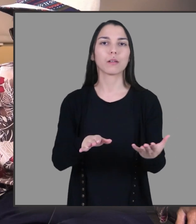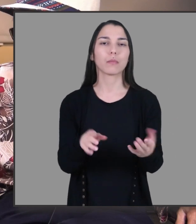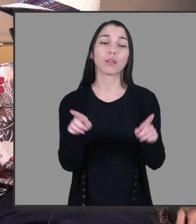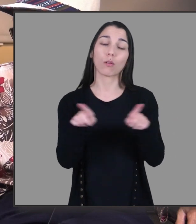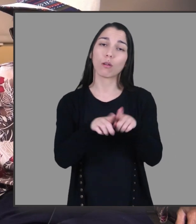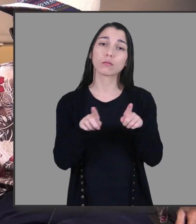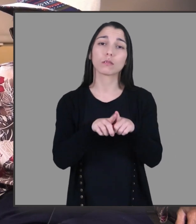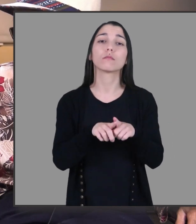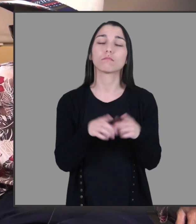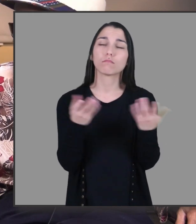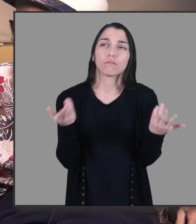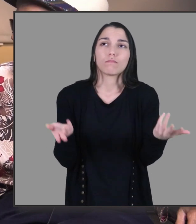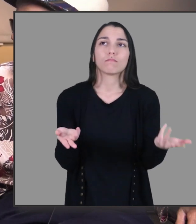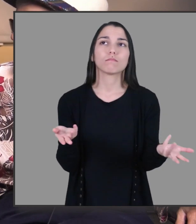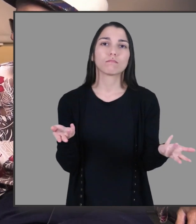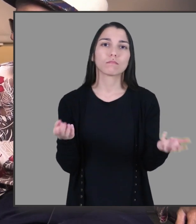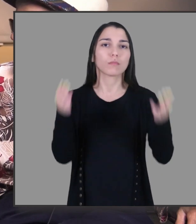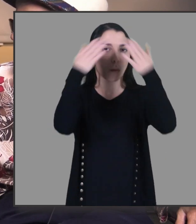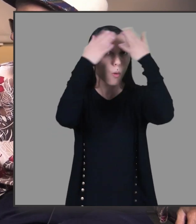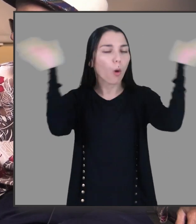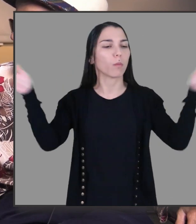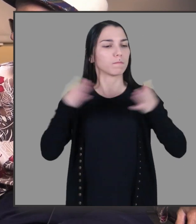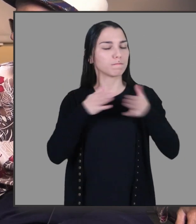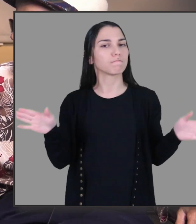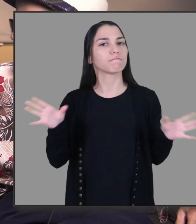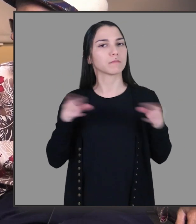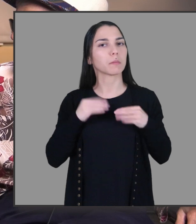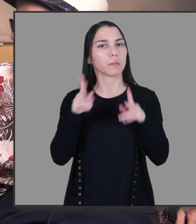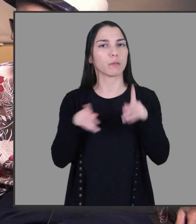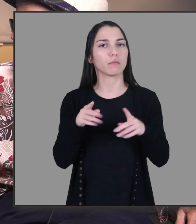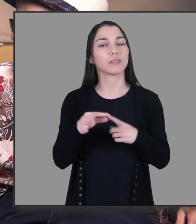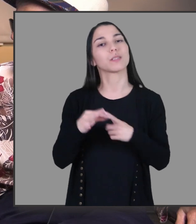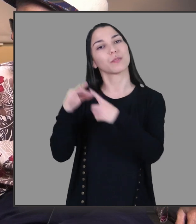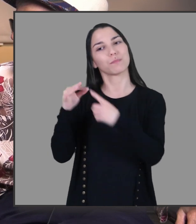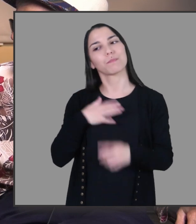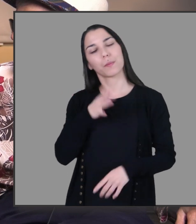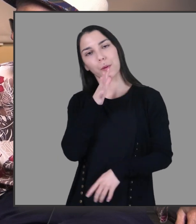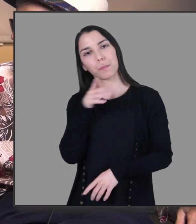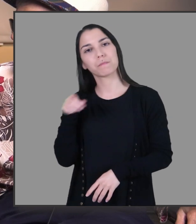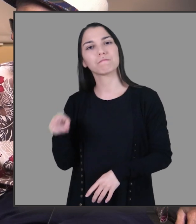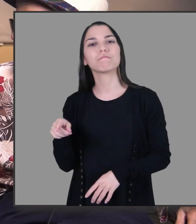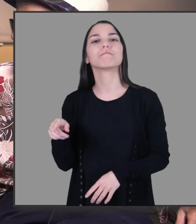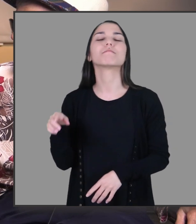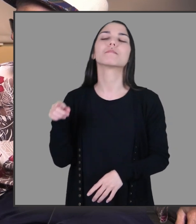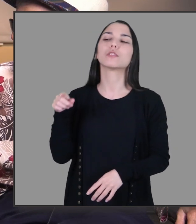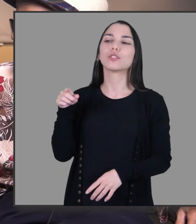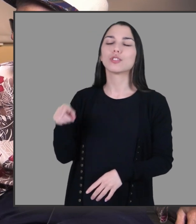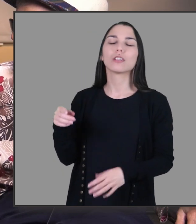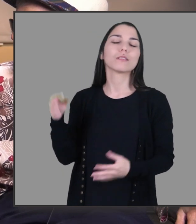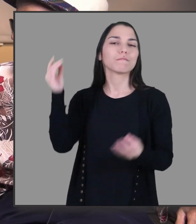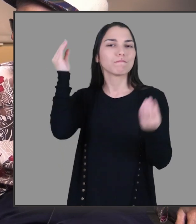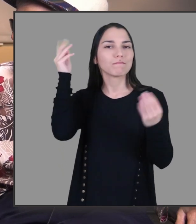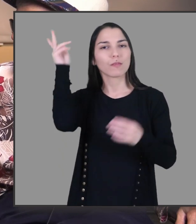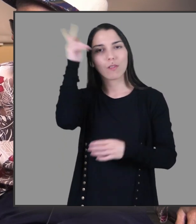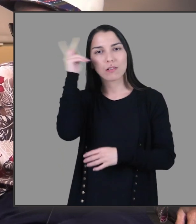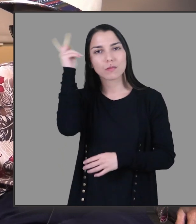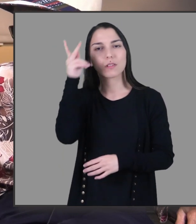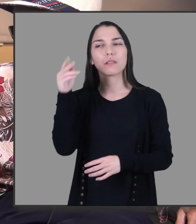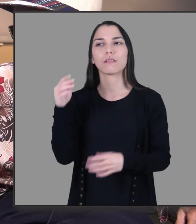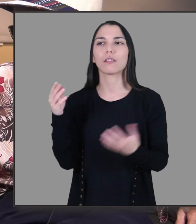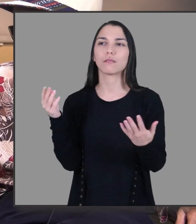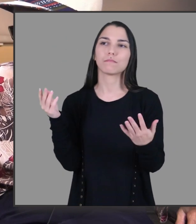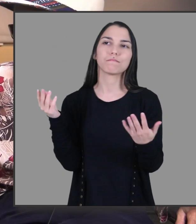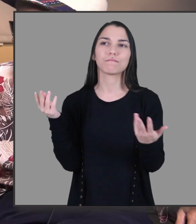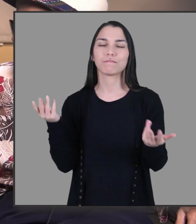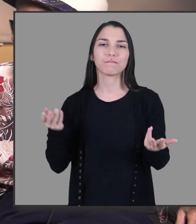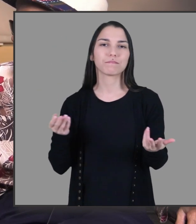but they were also very open and accepting people, especially my mother, who had this philosophy that